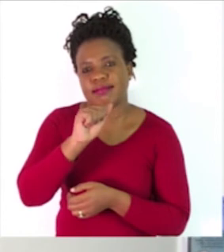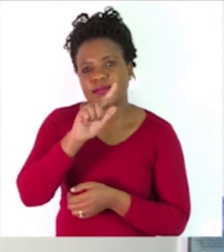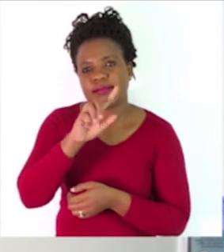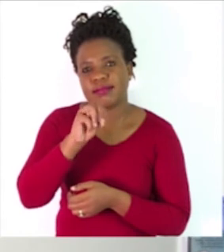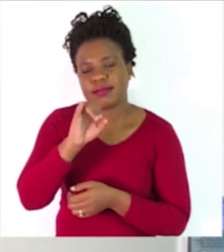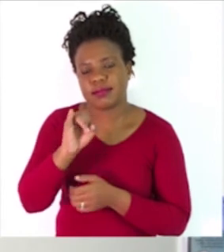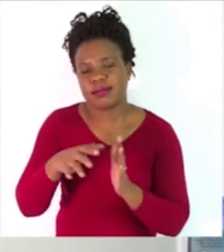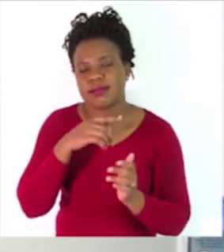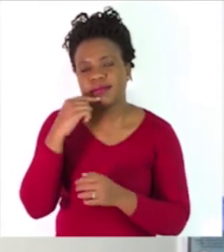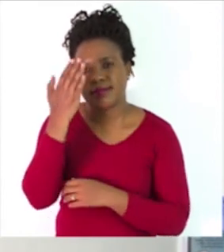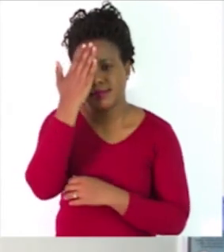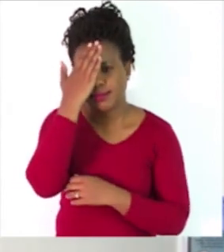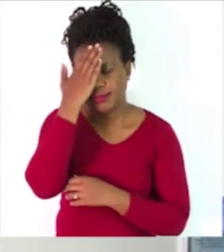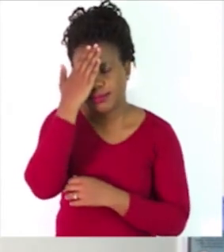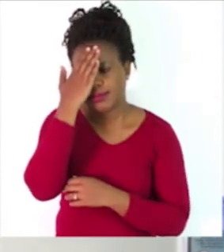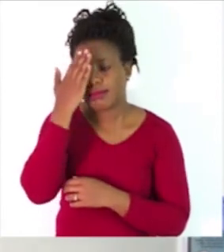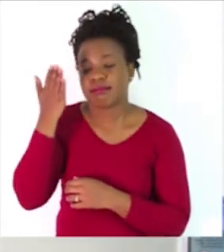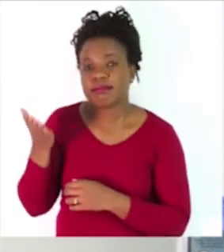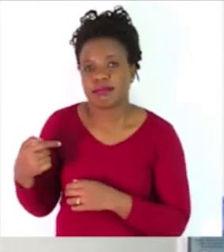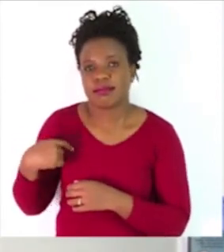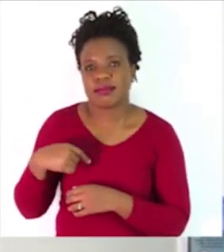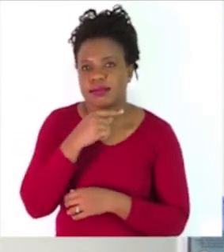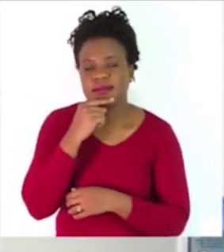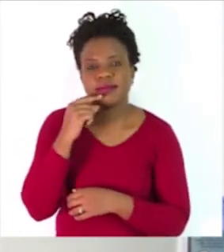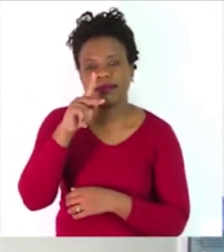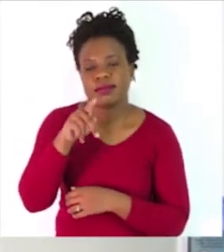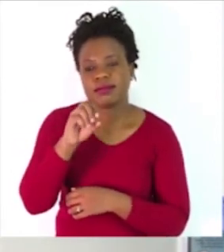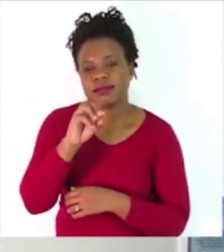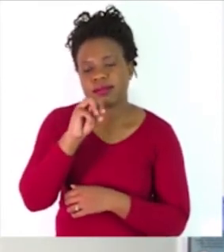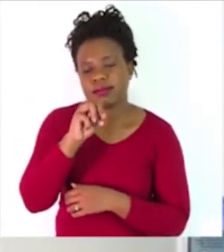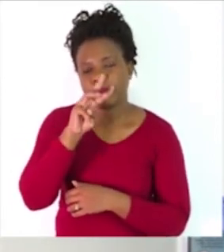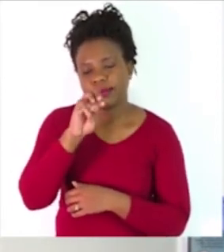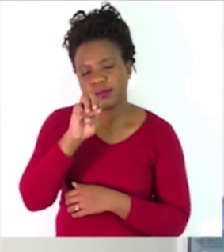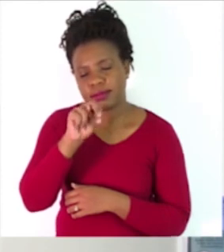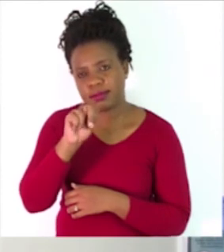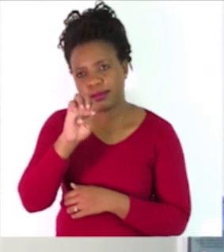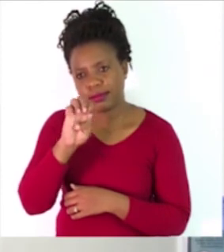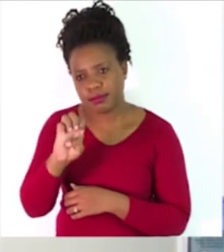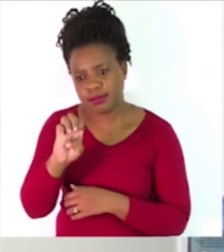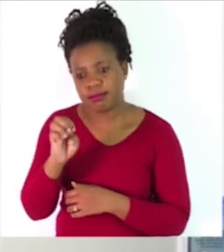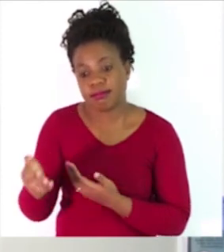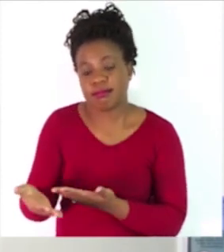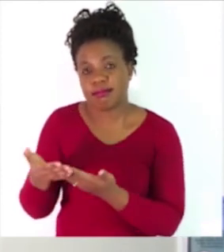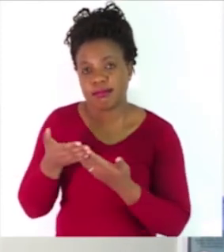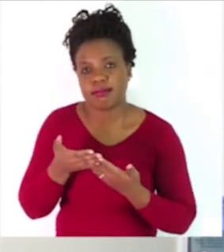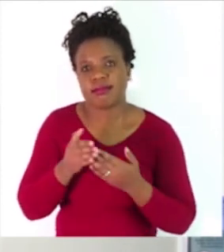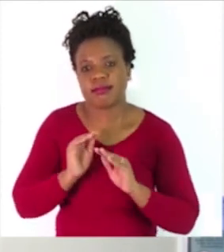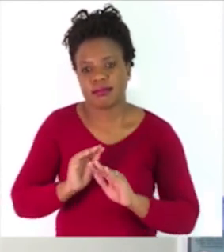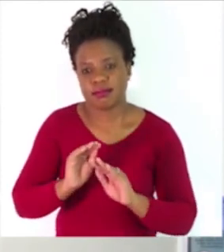and with me here is Pamwene, who is going to be, I mean, who is going to assist us throughout the lesson.